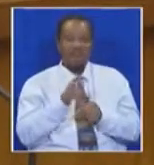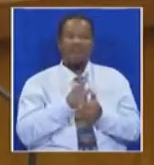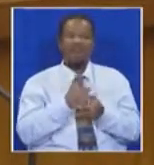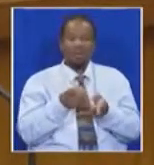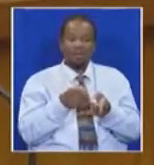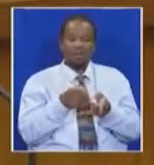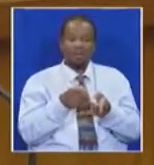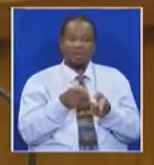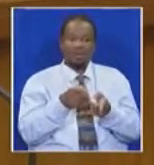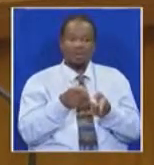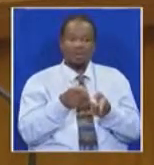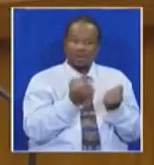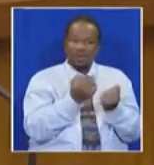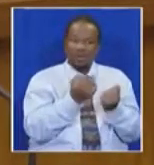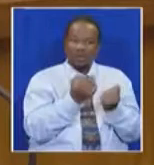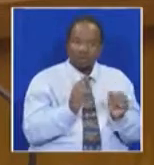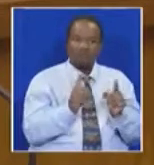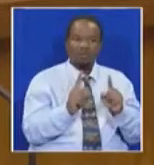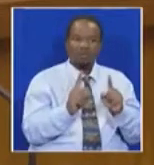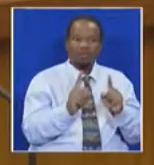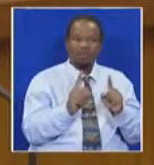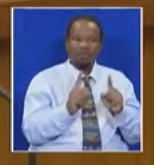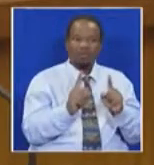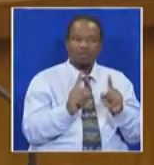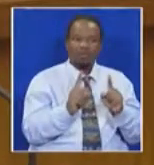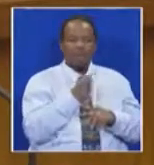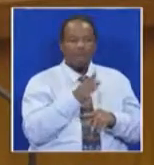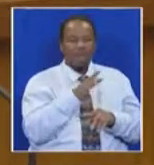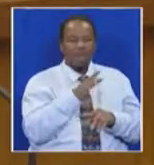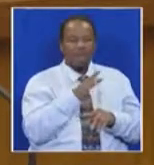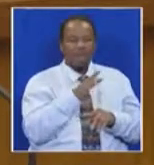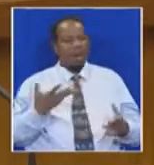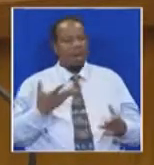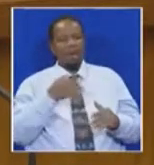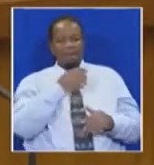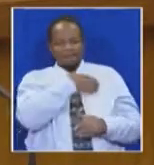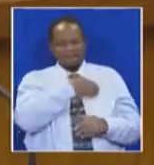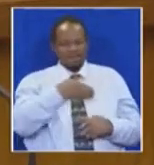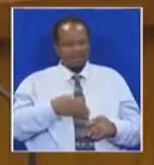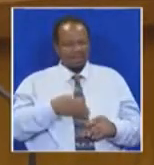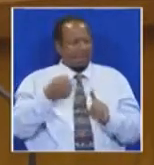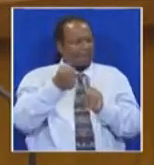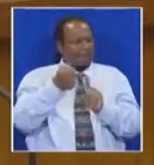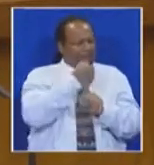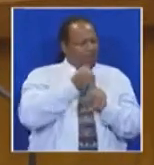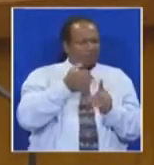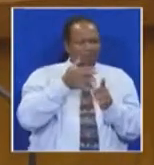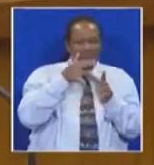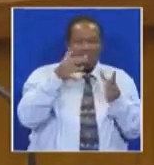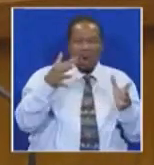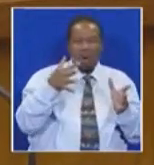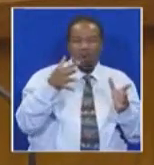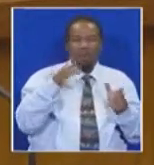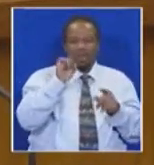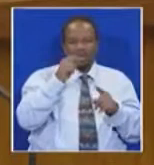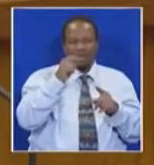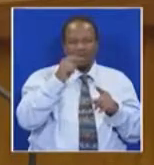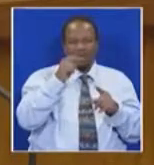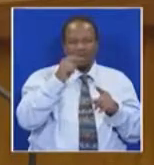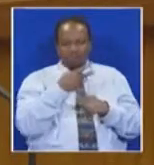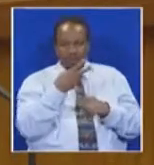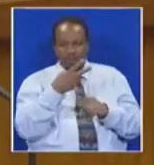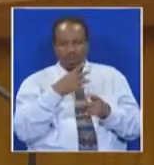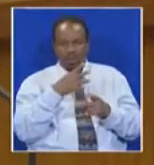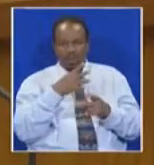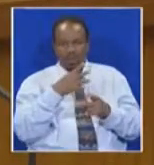generations to come, relates to the gross abuse of power by the president and his executive, conduct by both the executive and the